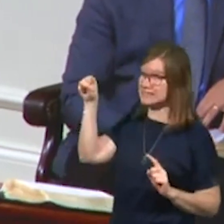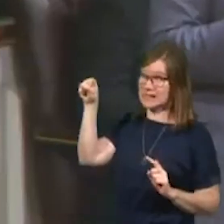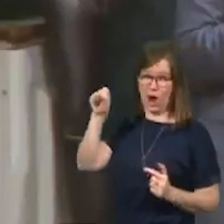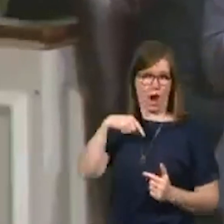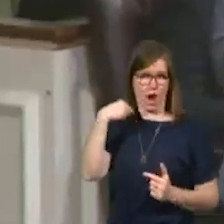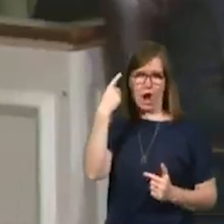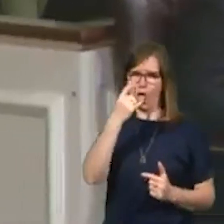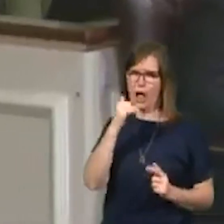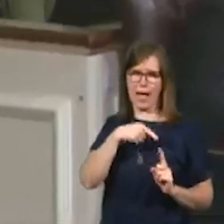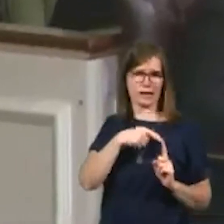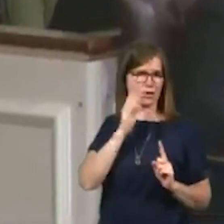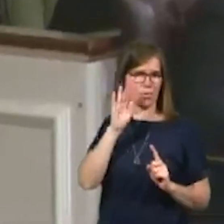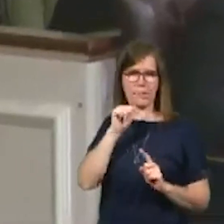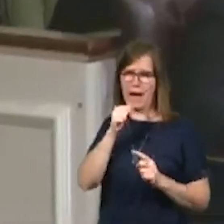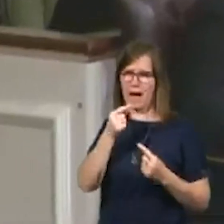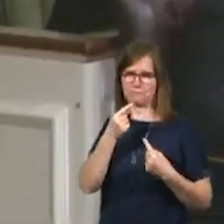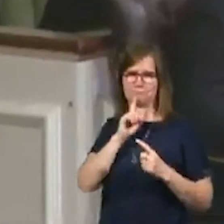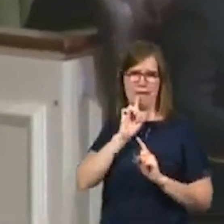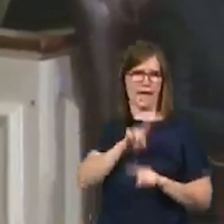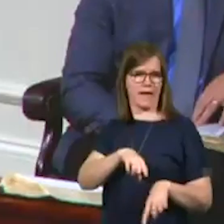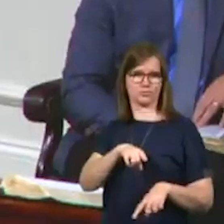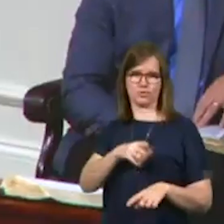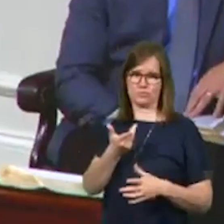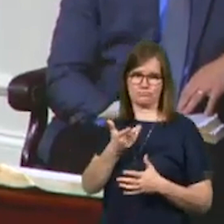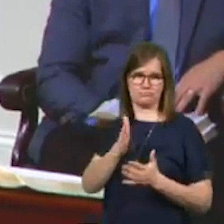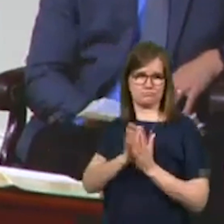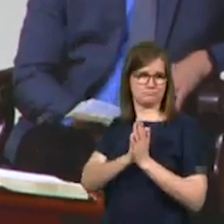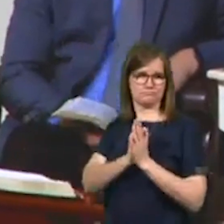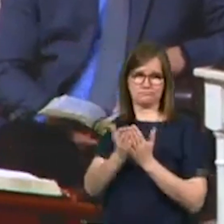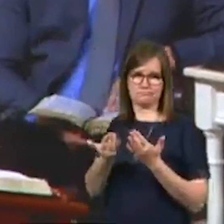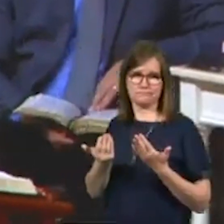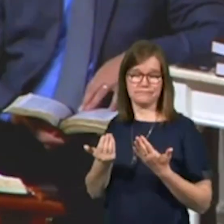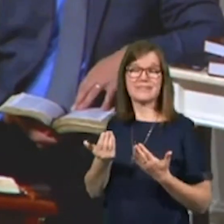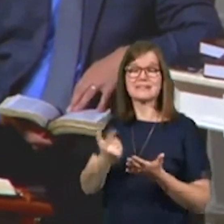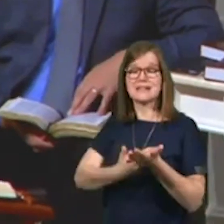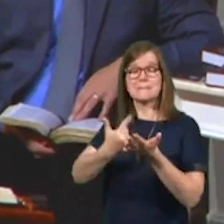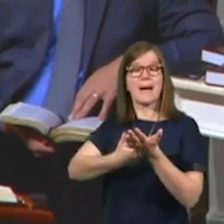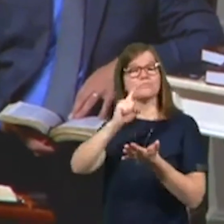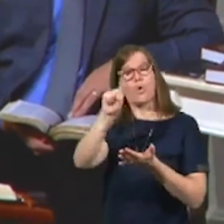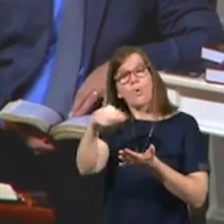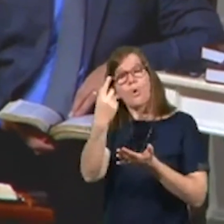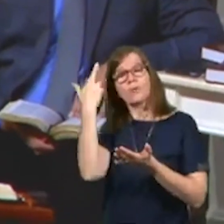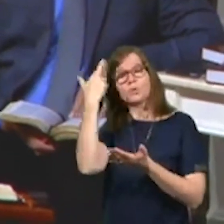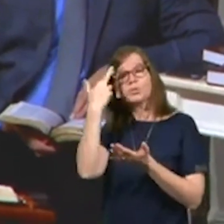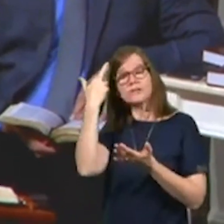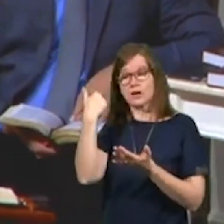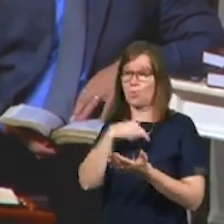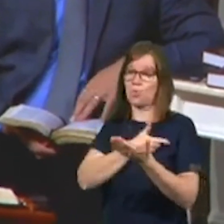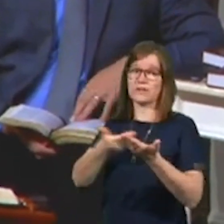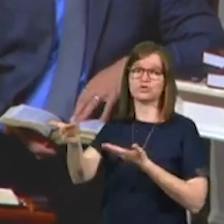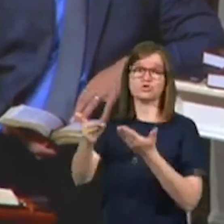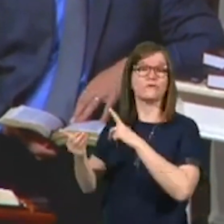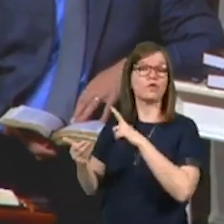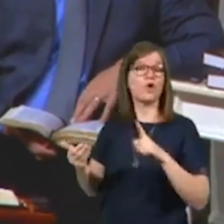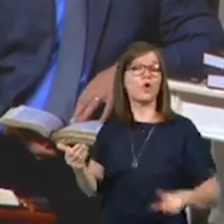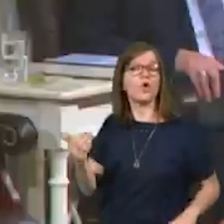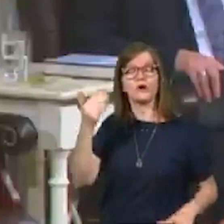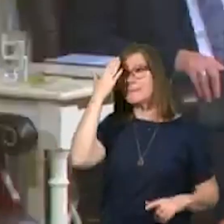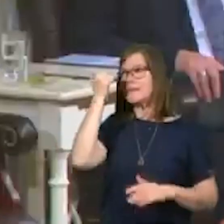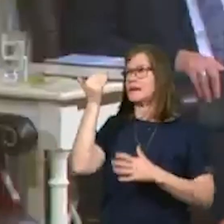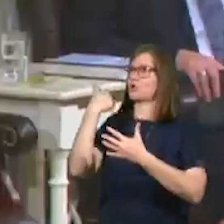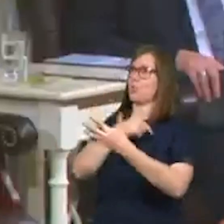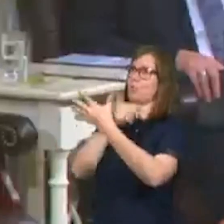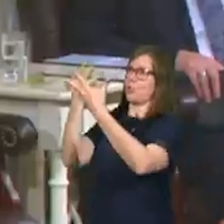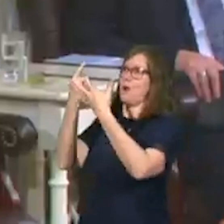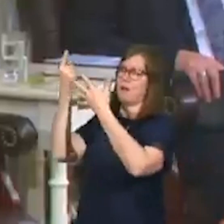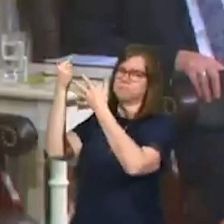wasn't going to get what she wanted. I have found in my Christian experience, sometimes the only reason we serve the Lord is because of what he can give to